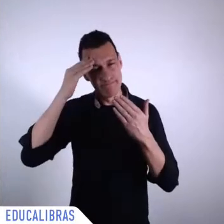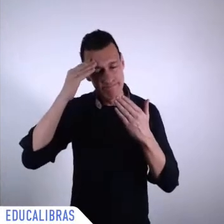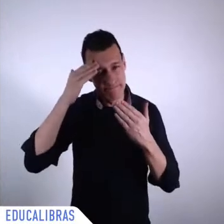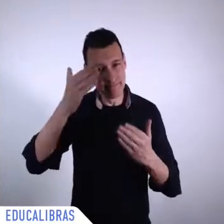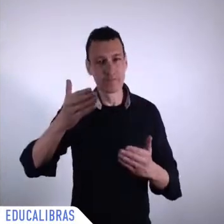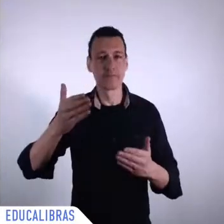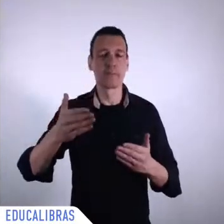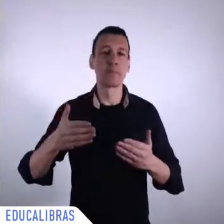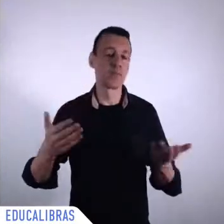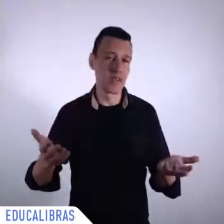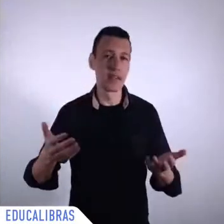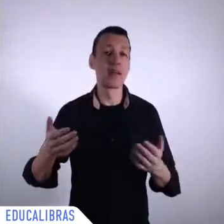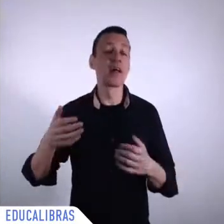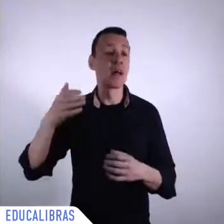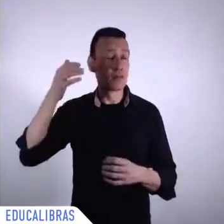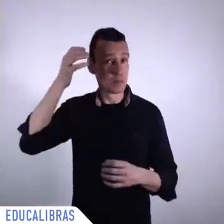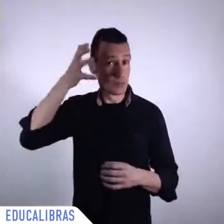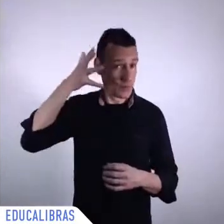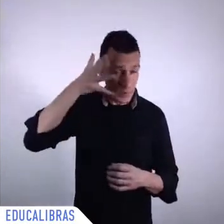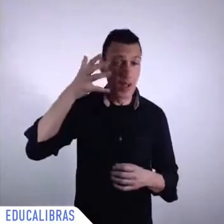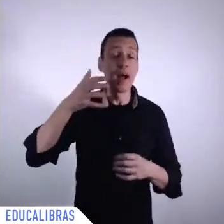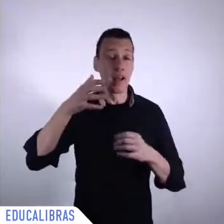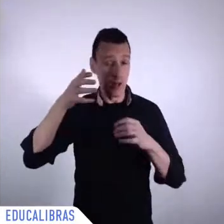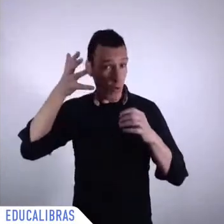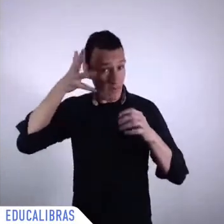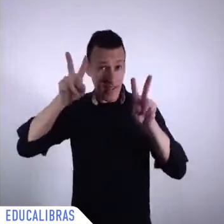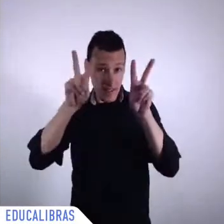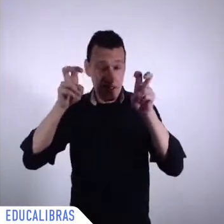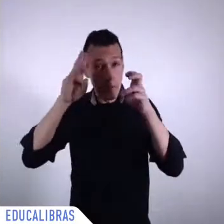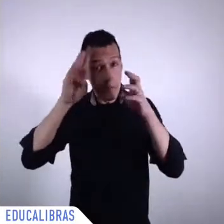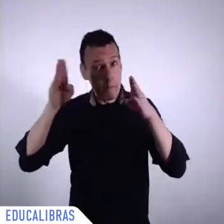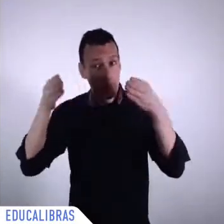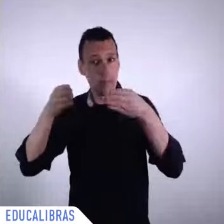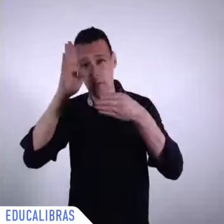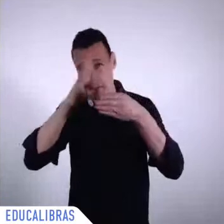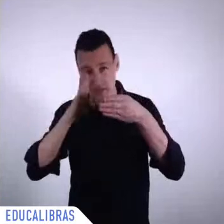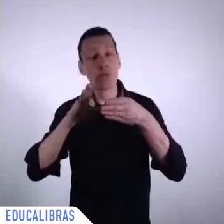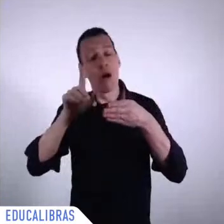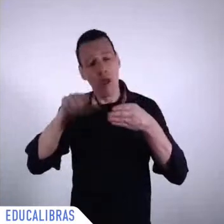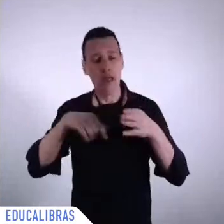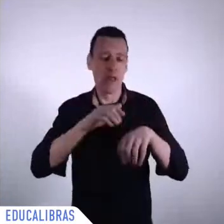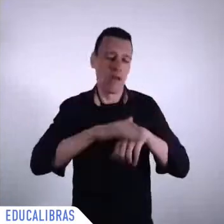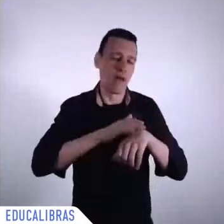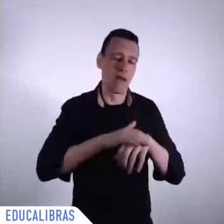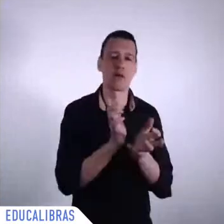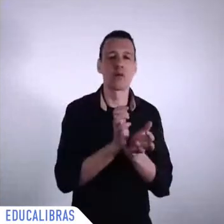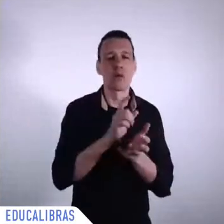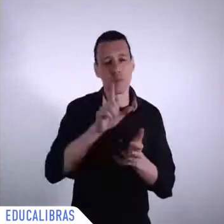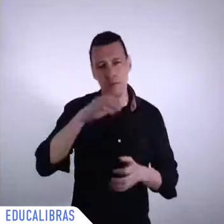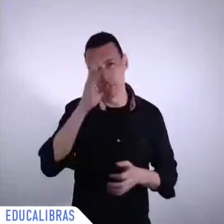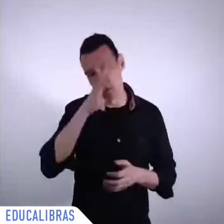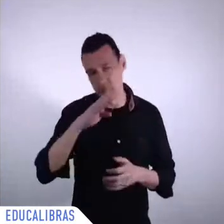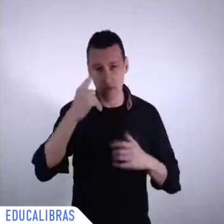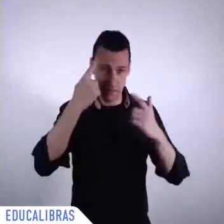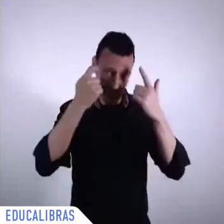Brazilians, but others are participating. if I would think in my very long